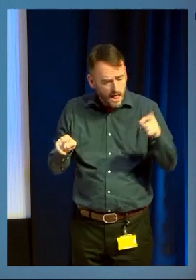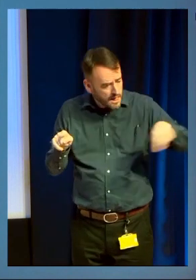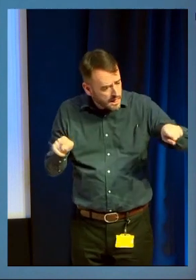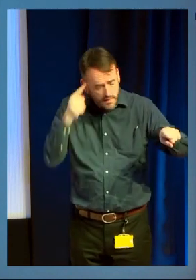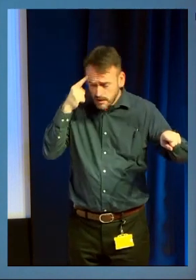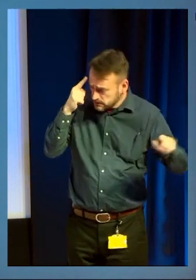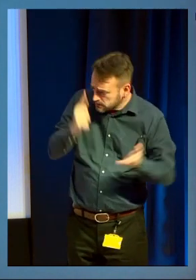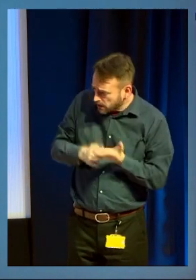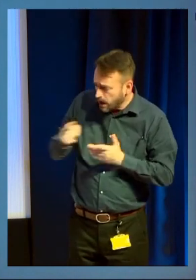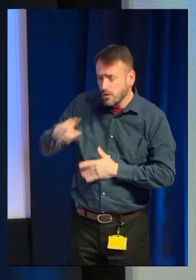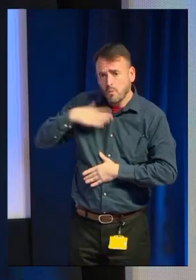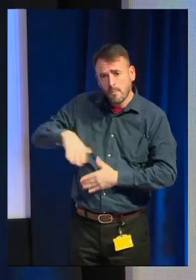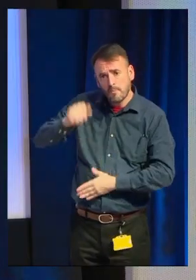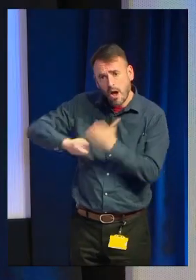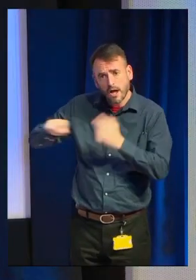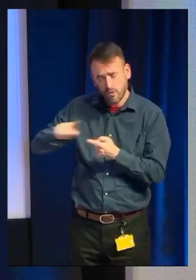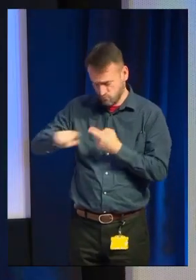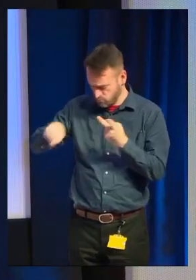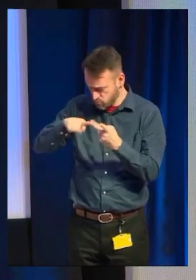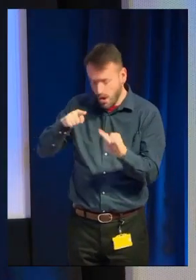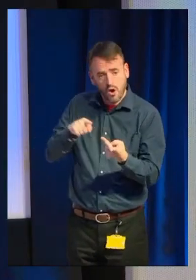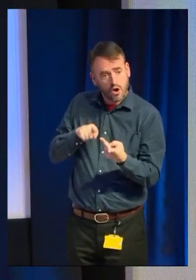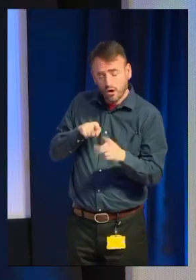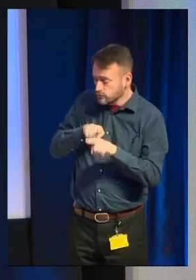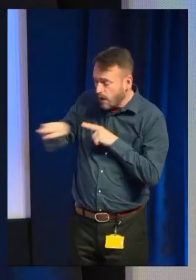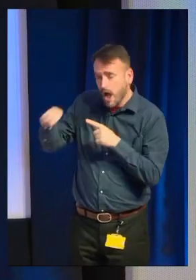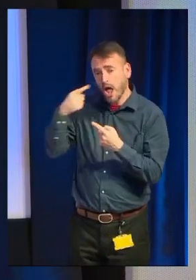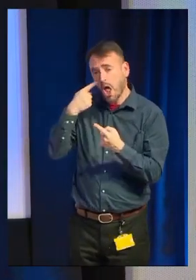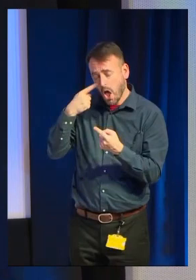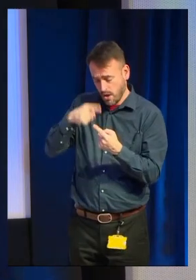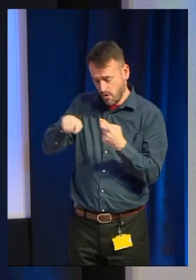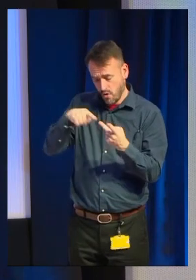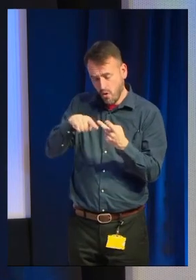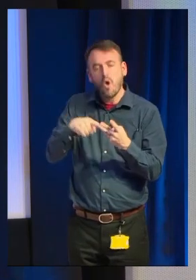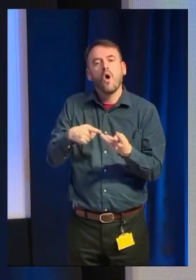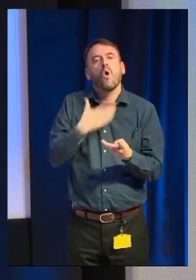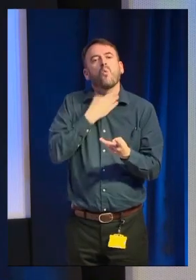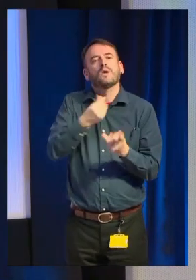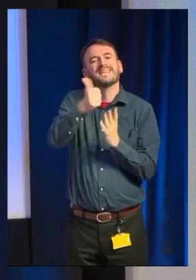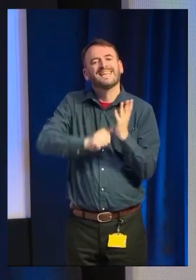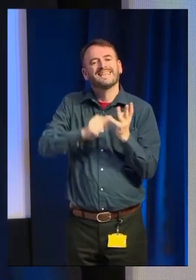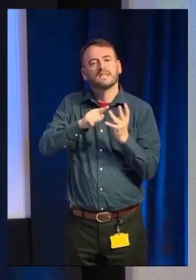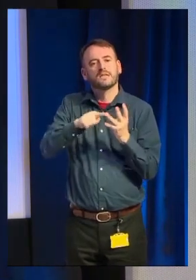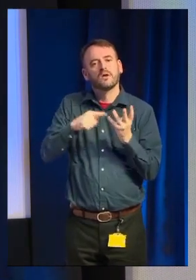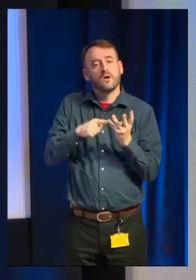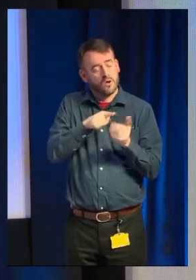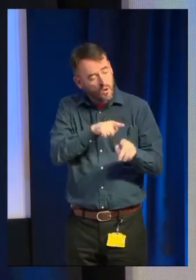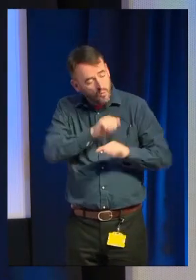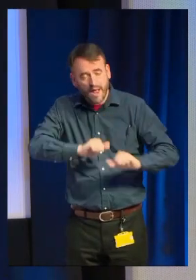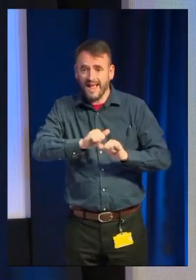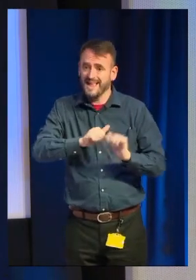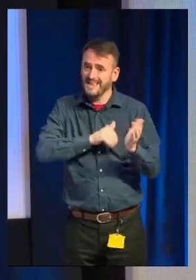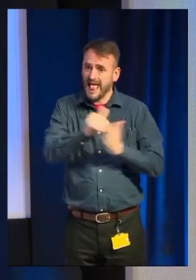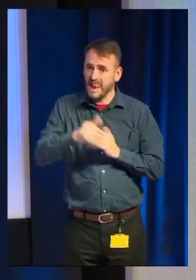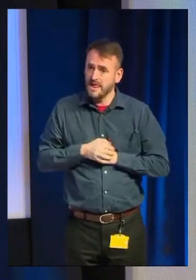Do they want to try it now? Do they want to wishlist it and wait for a sale? You need to show them that you care,